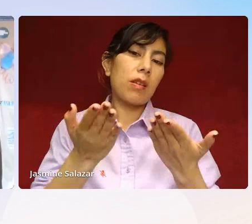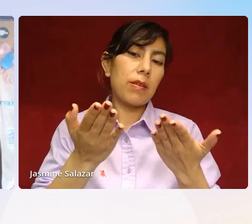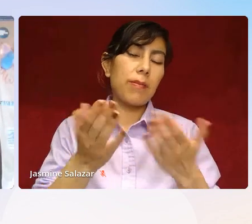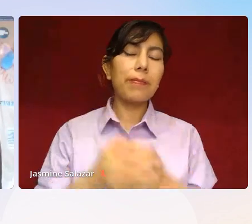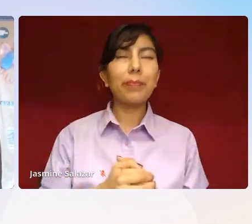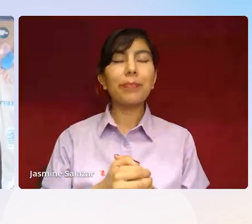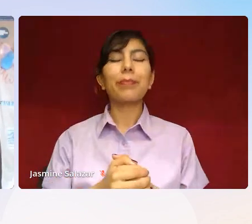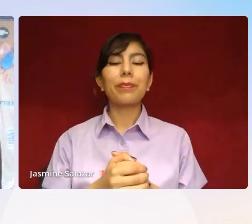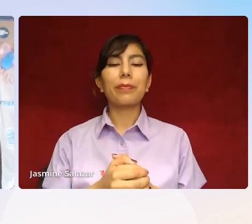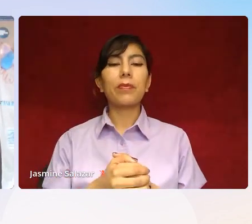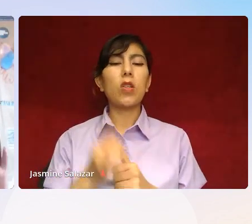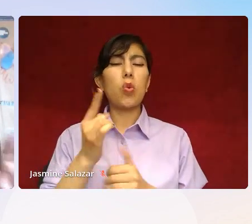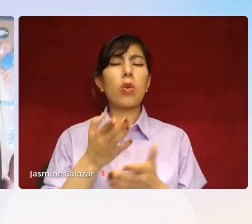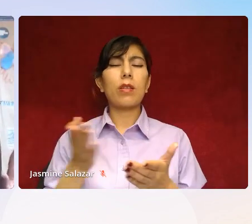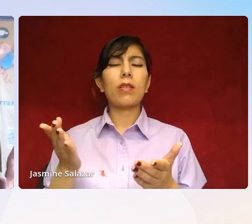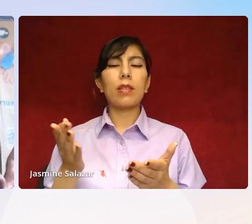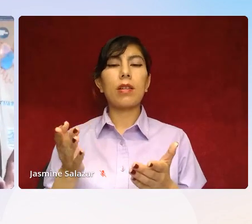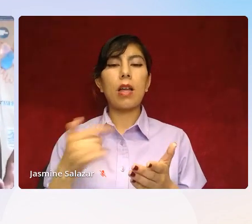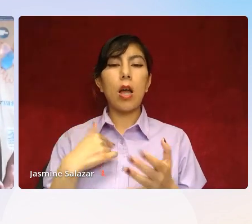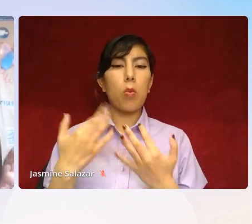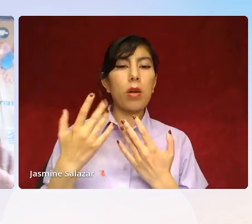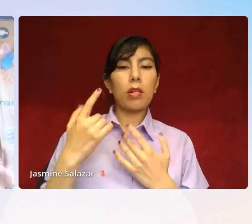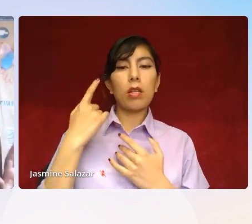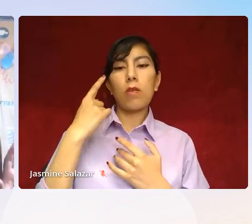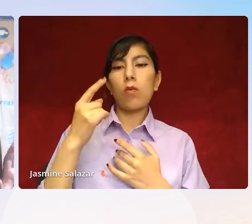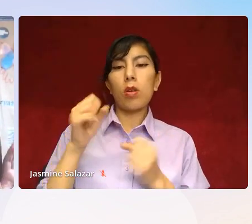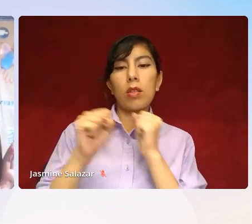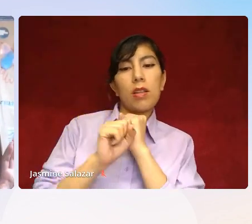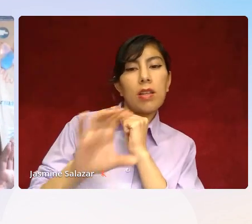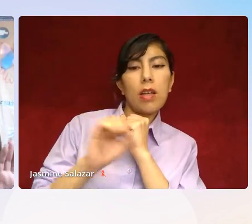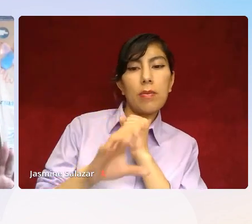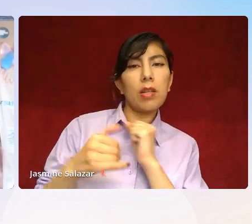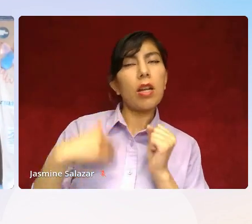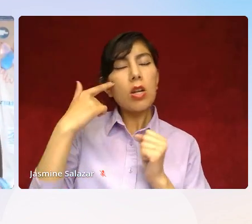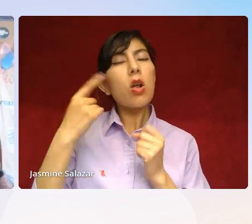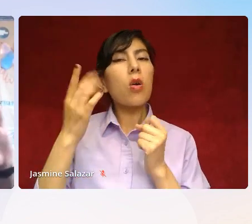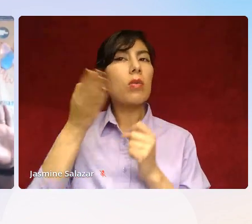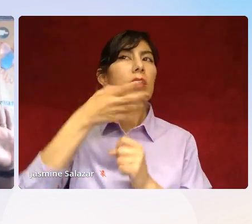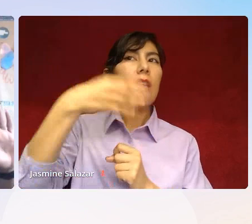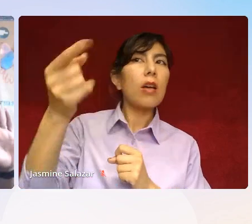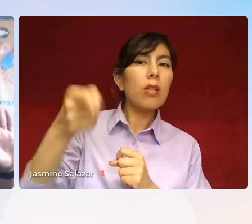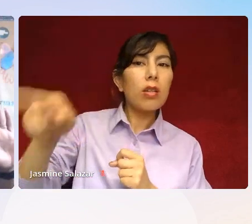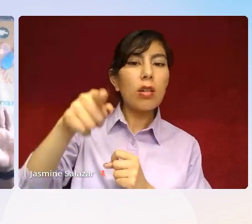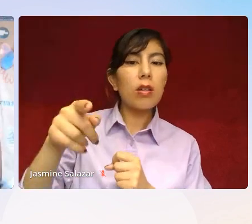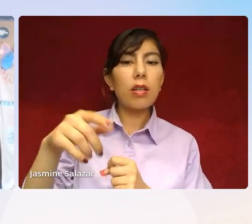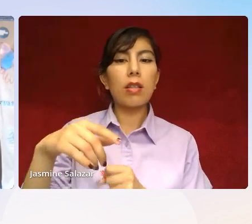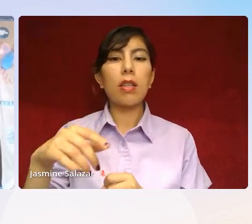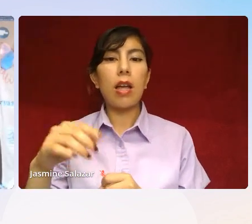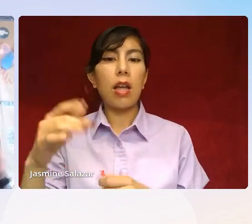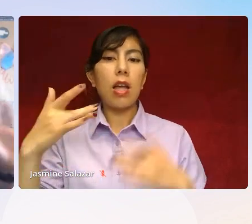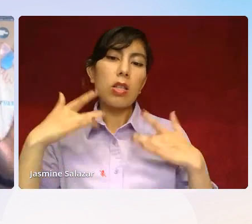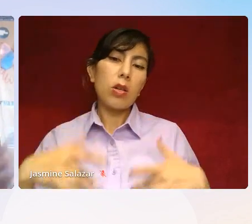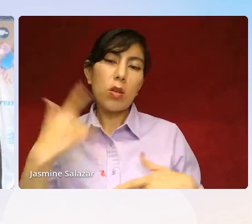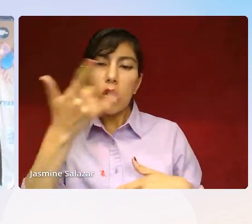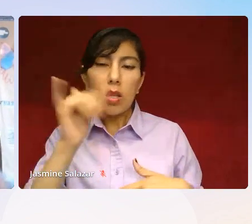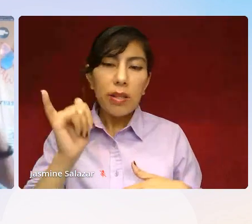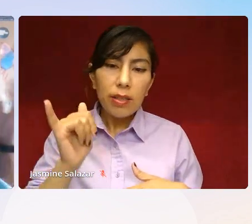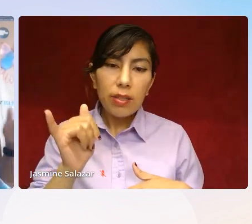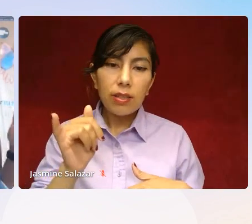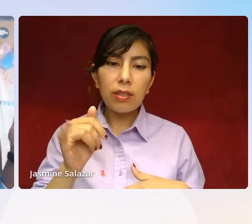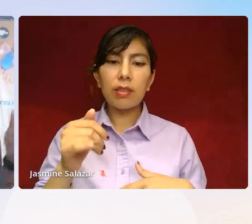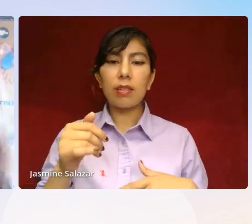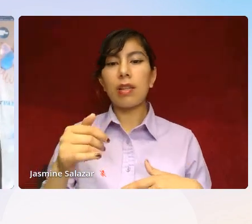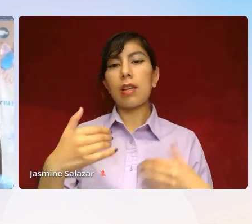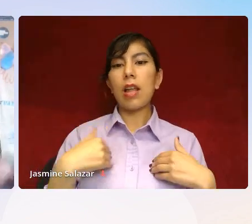I think one thing is, I'm waiting for the campaign, and I know it's out there somewhere that like depression looks like this, and have people who are like